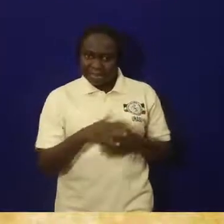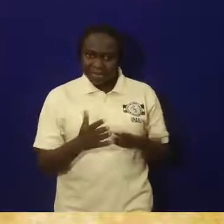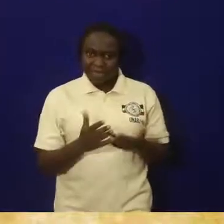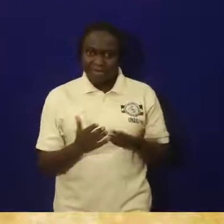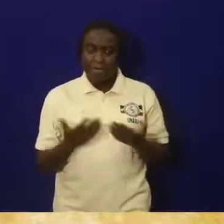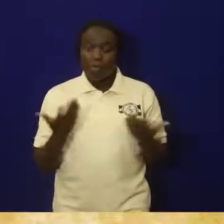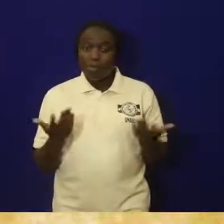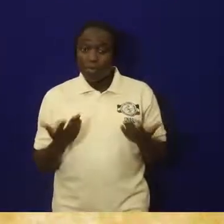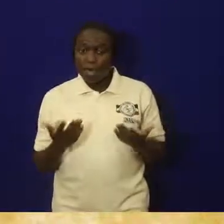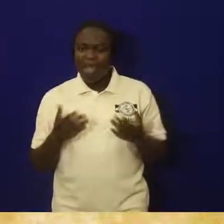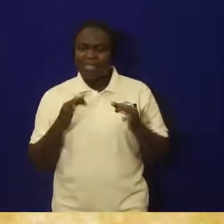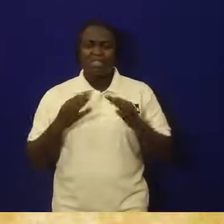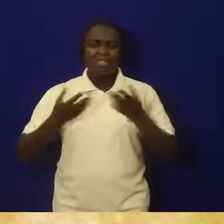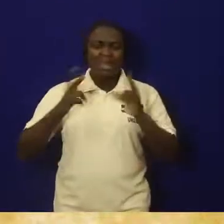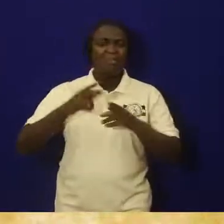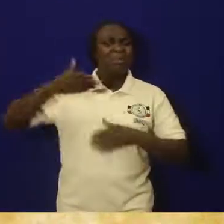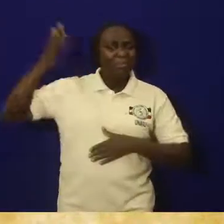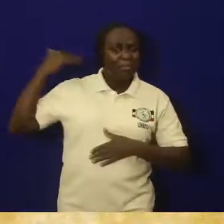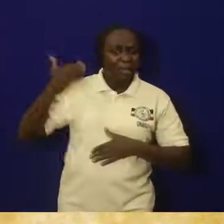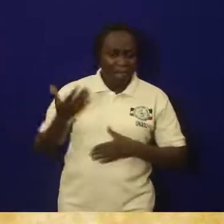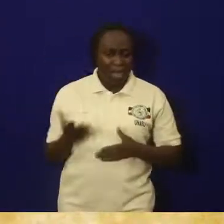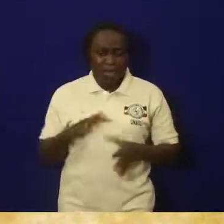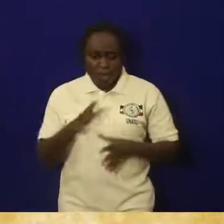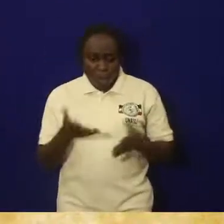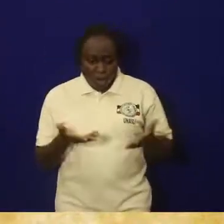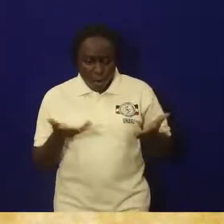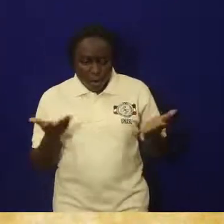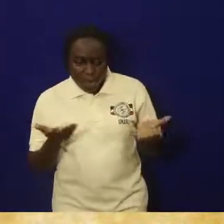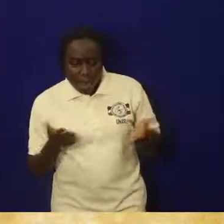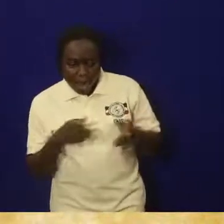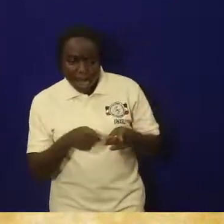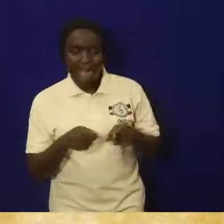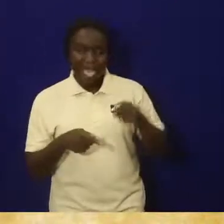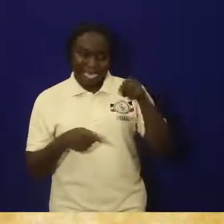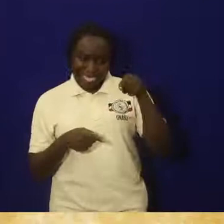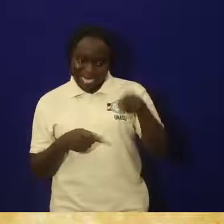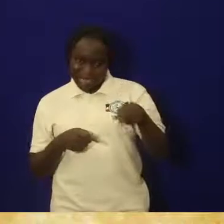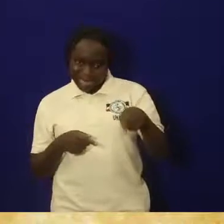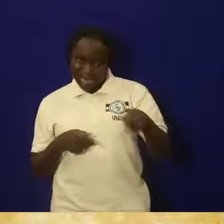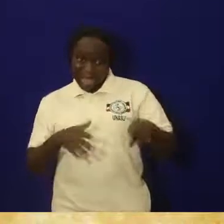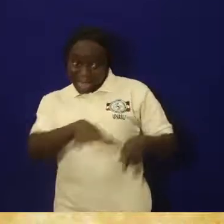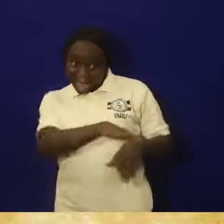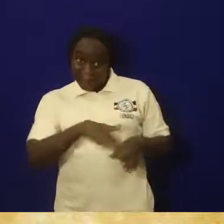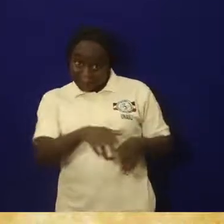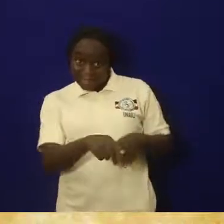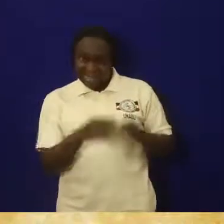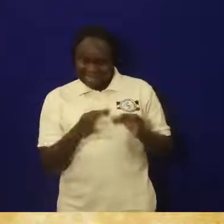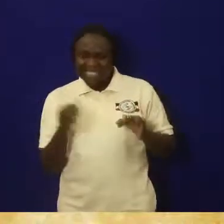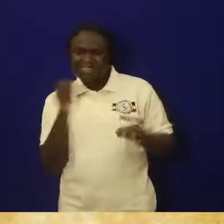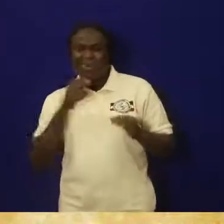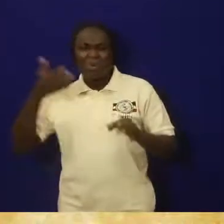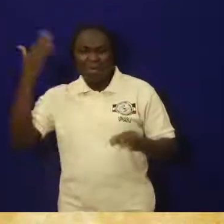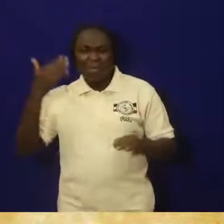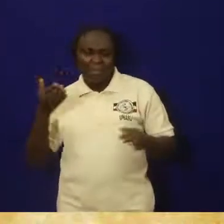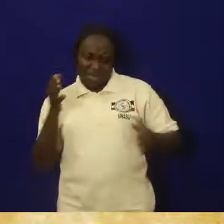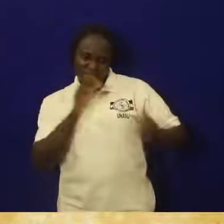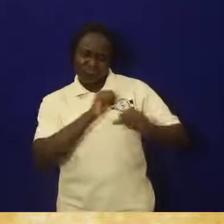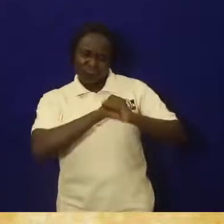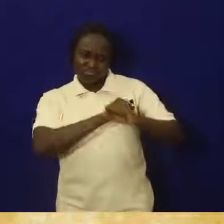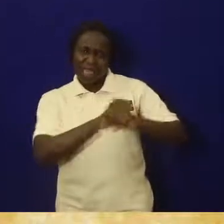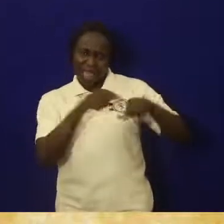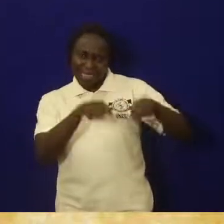things of long ago, then we can see this is an archaeological site.